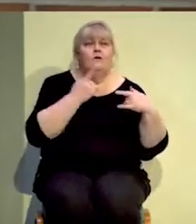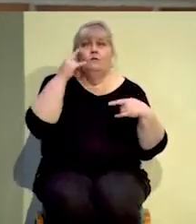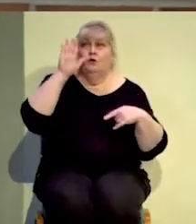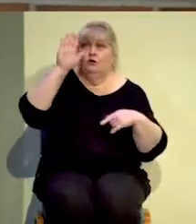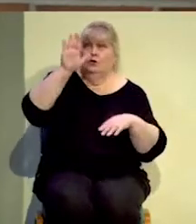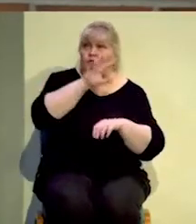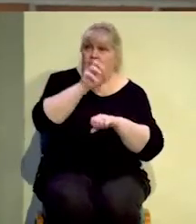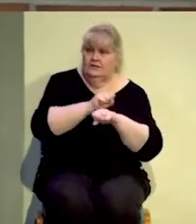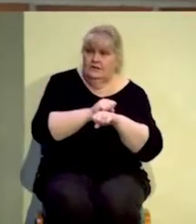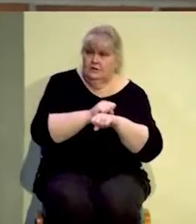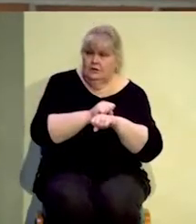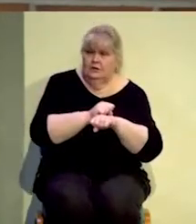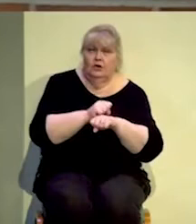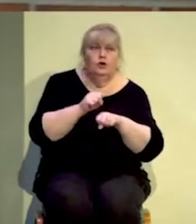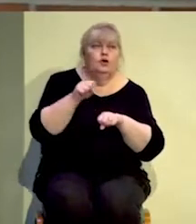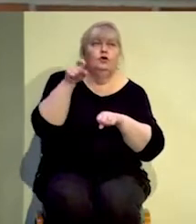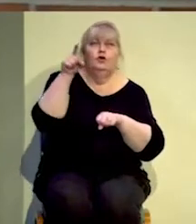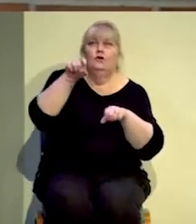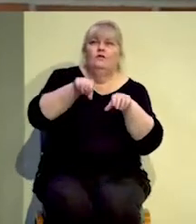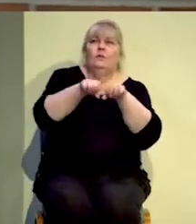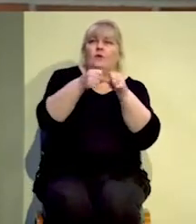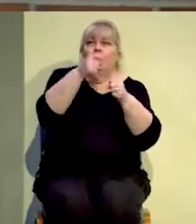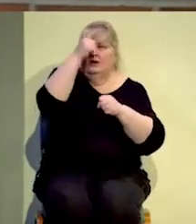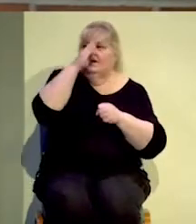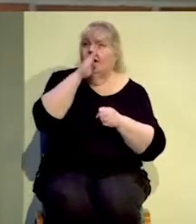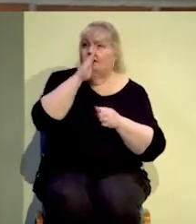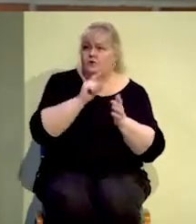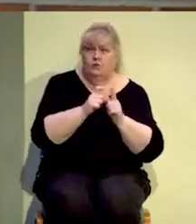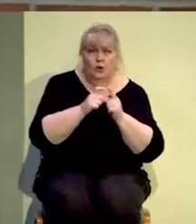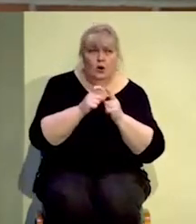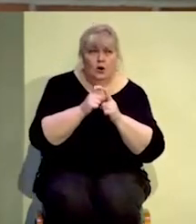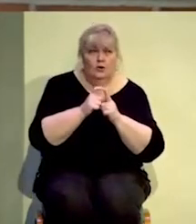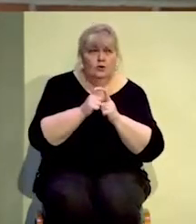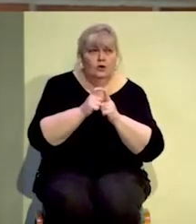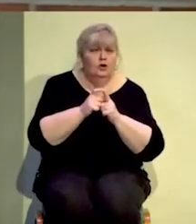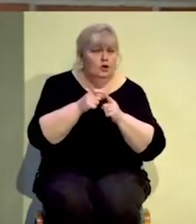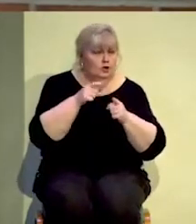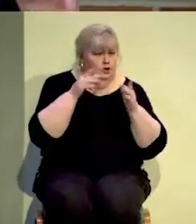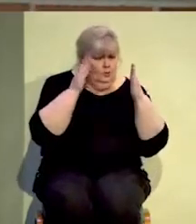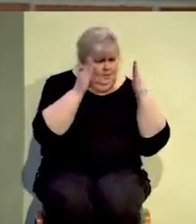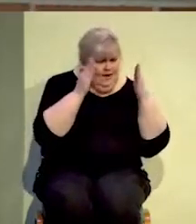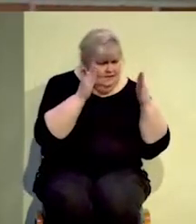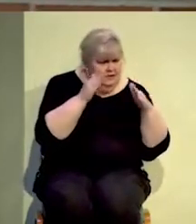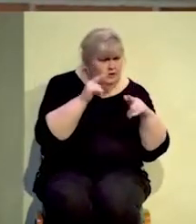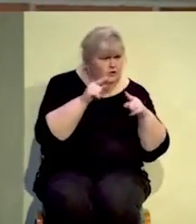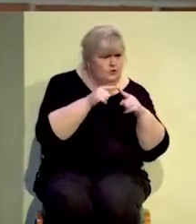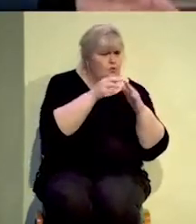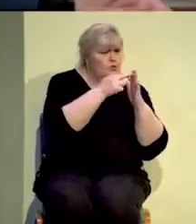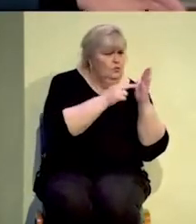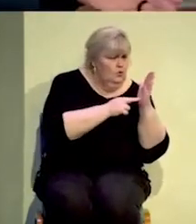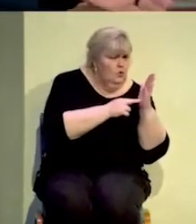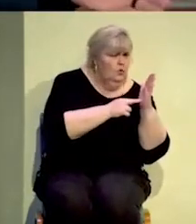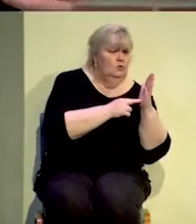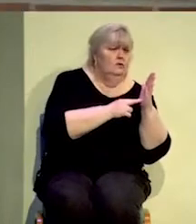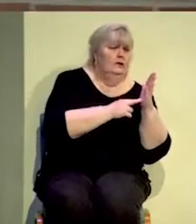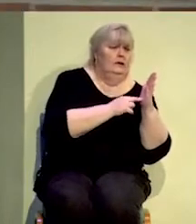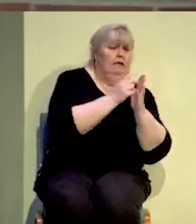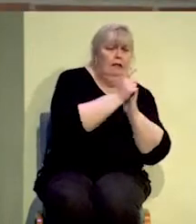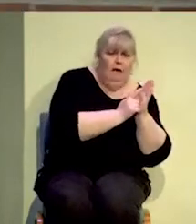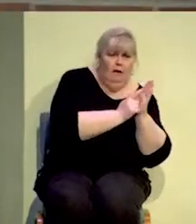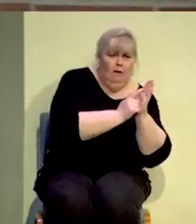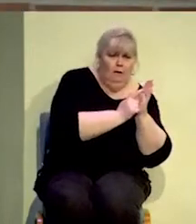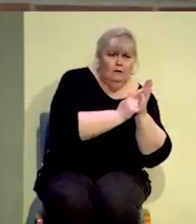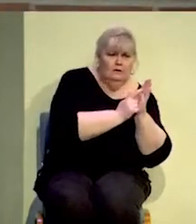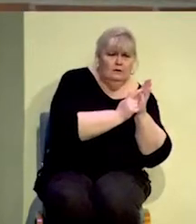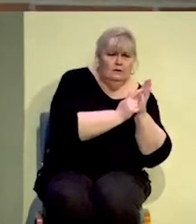you have made void the Word of God. It means you pay more attention to all these rules and regulations, the